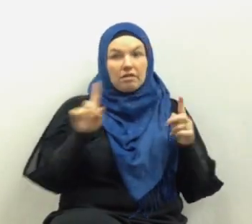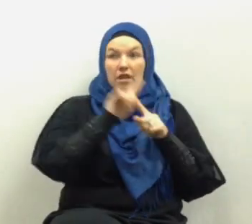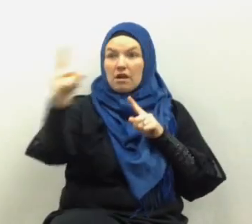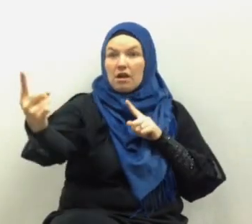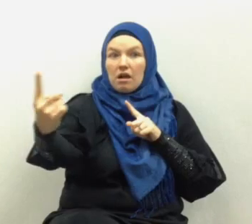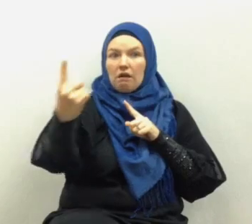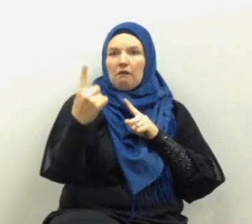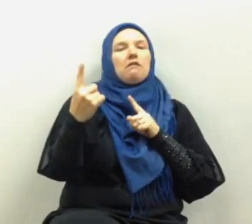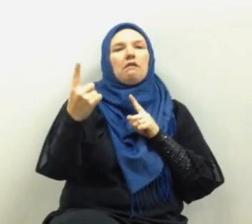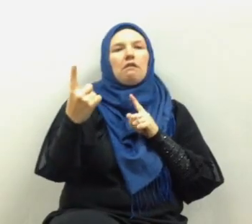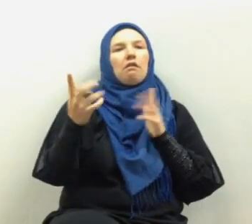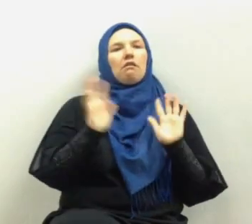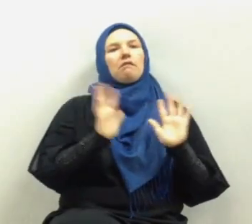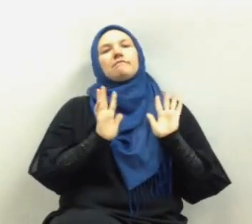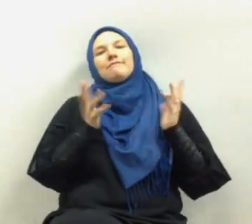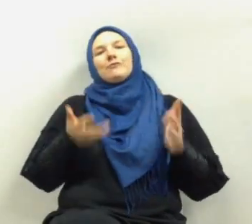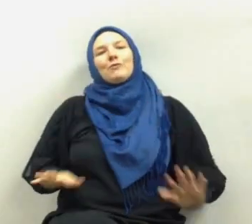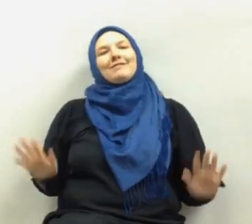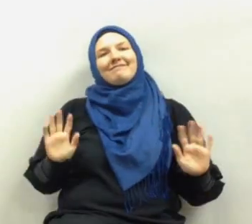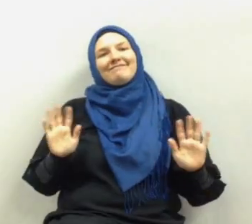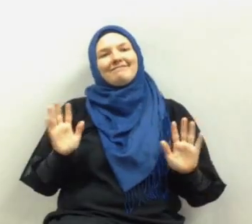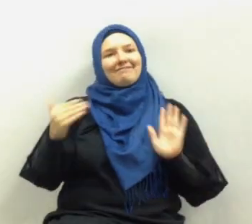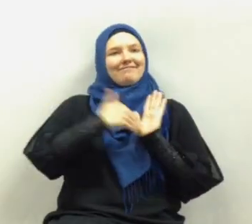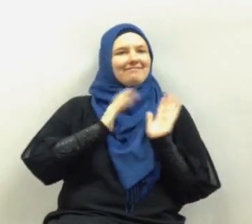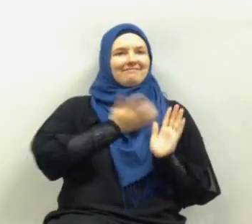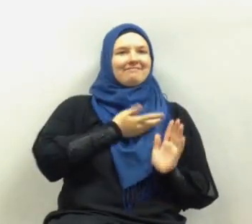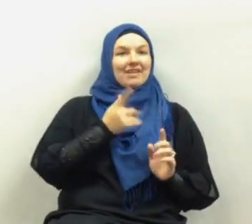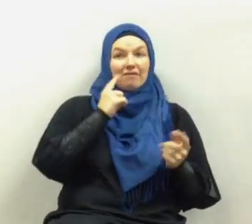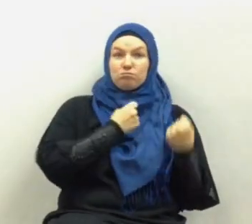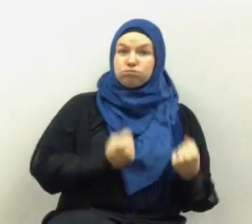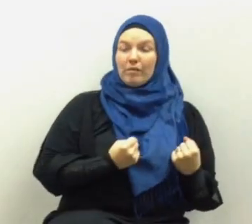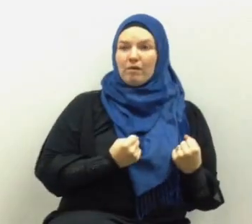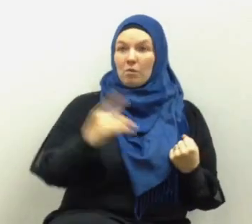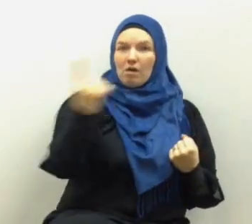you deter their desire and appetite for aggression